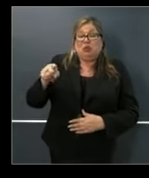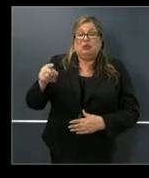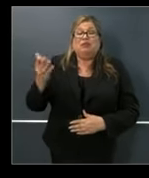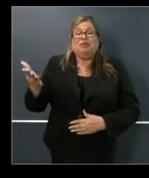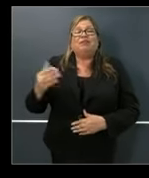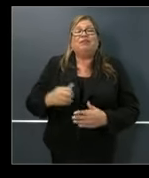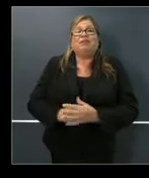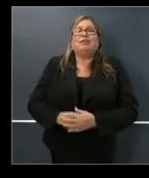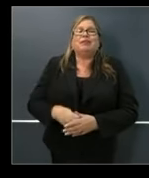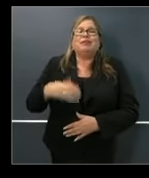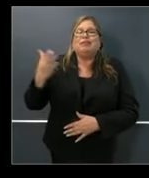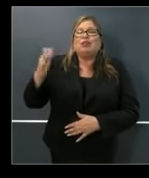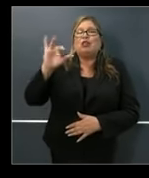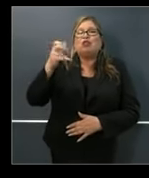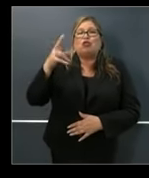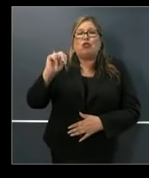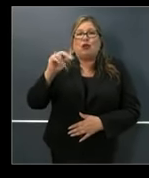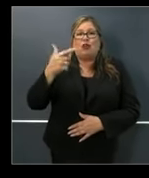Sure. Great. John Grant.